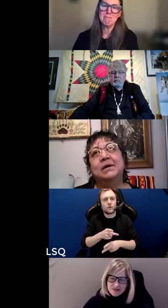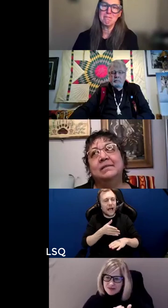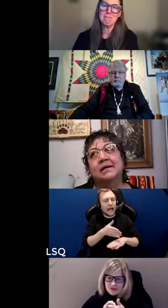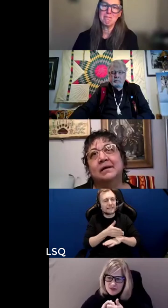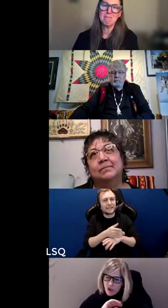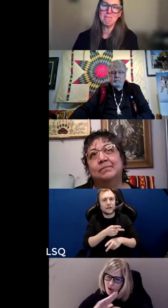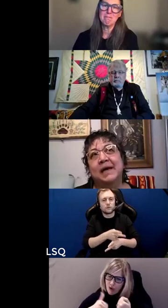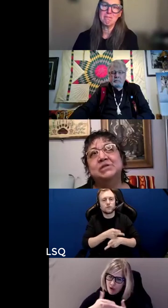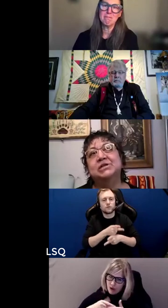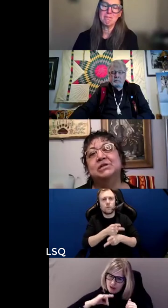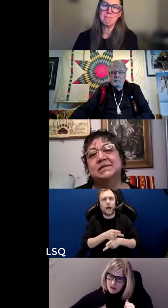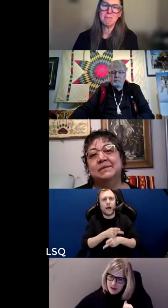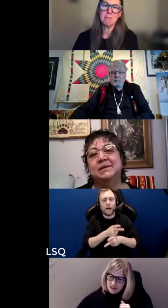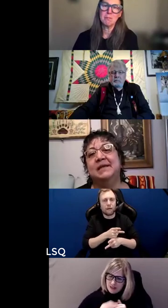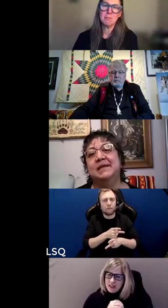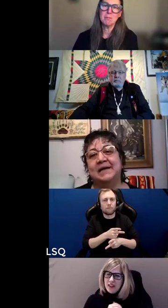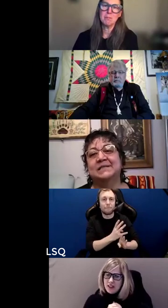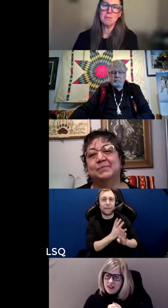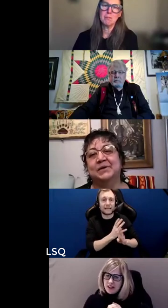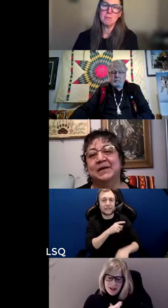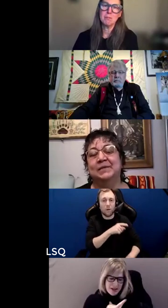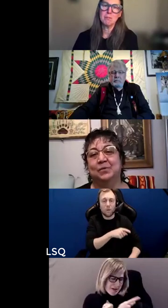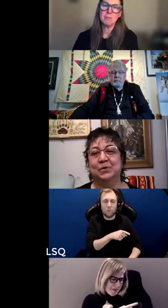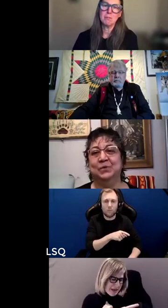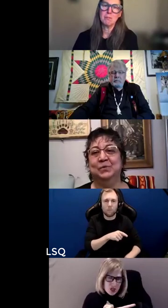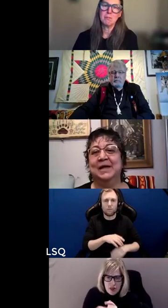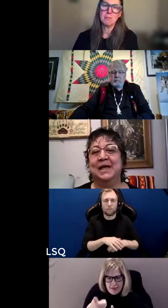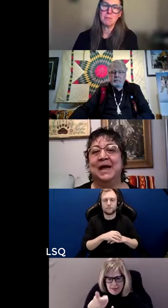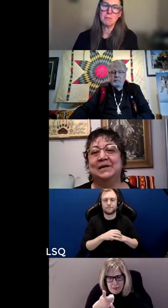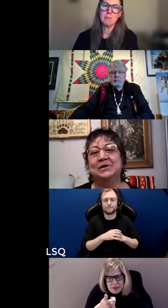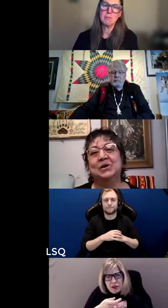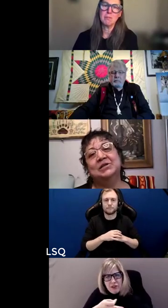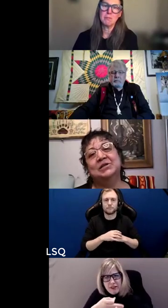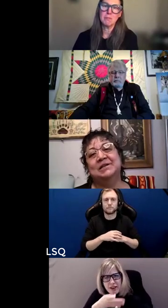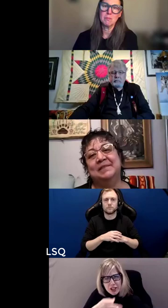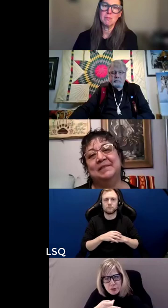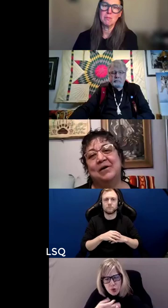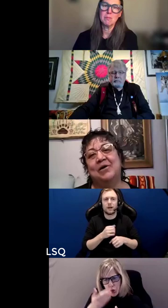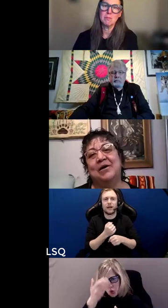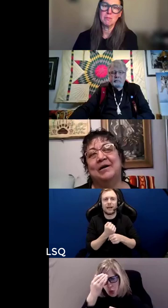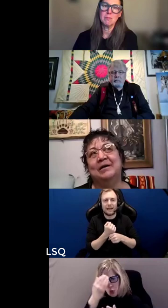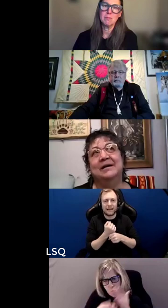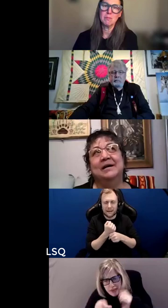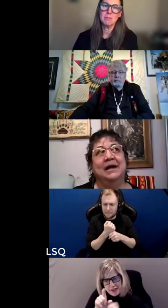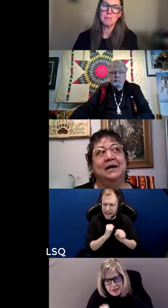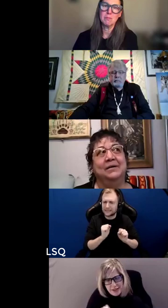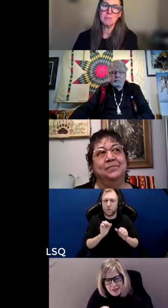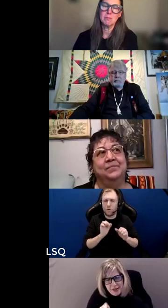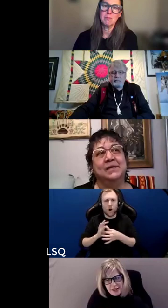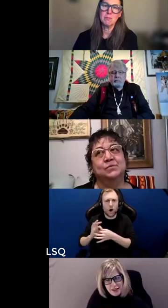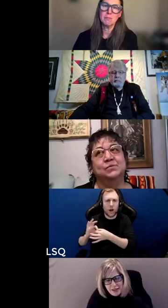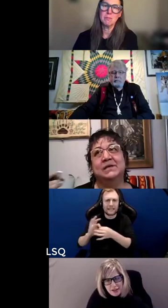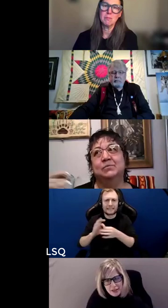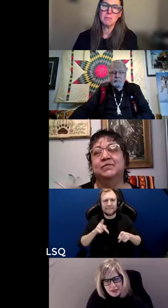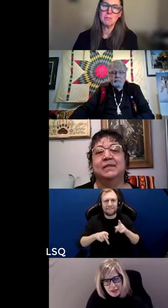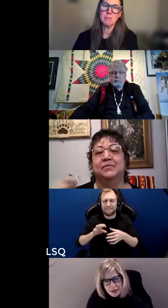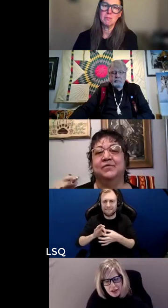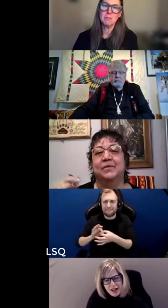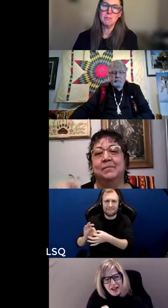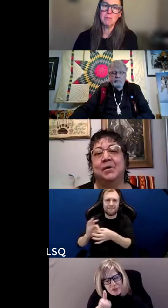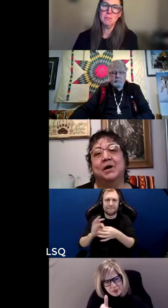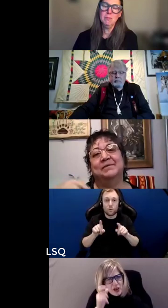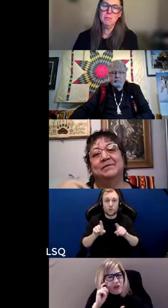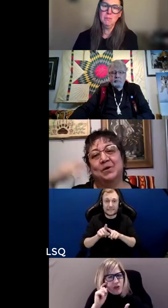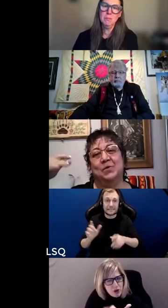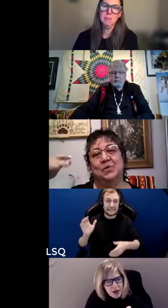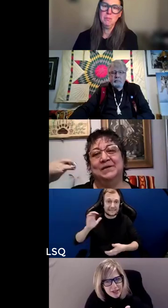allowing the patient to be the expert in the room and acknowledging that they are um is really moving them